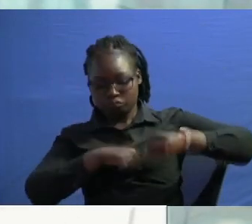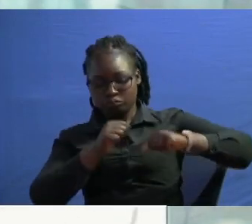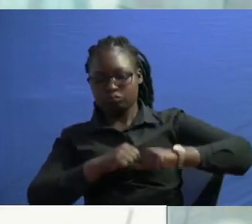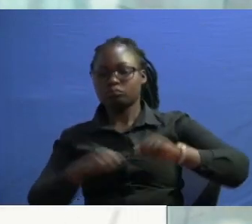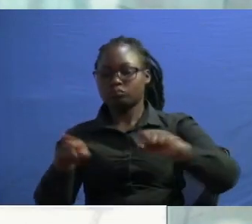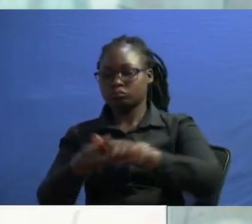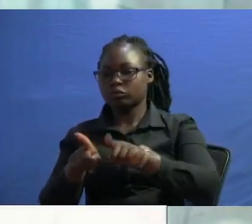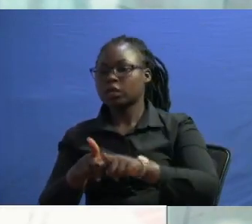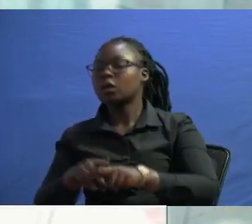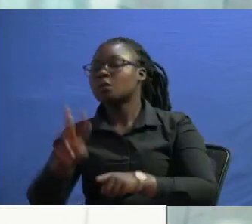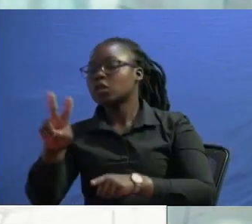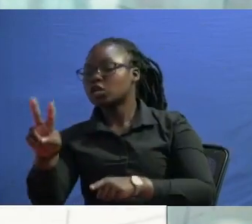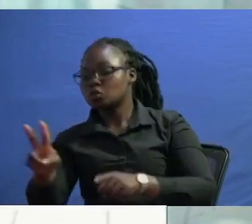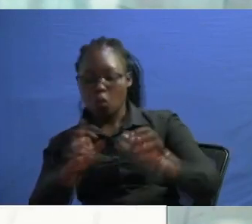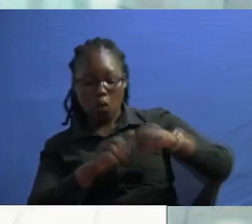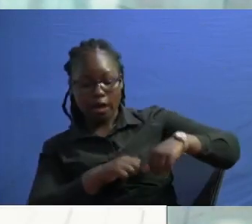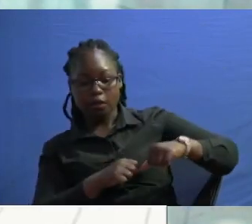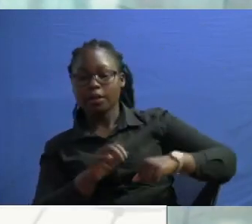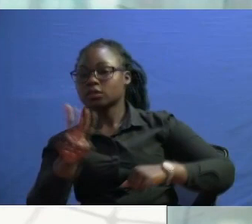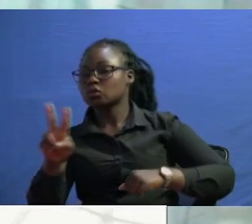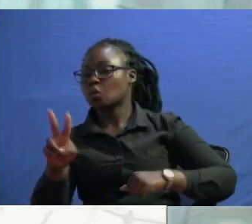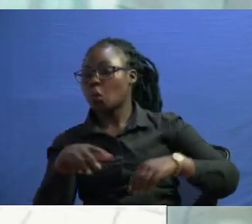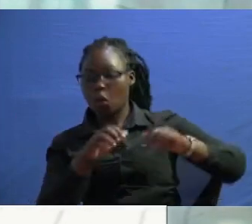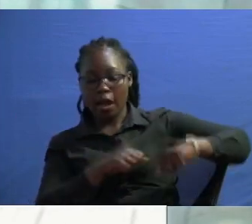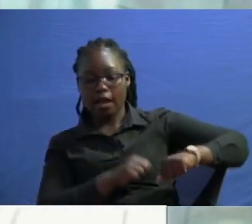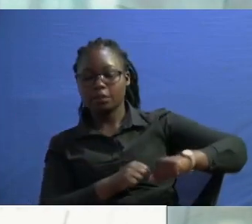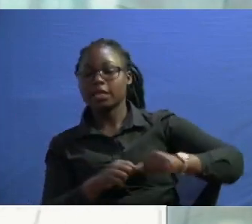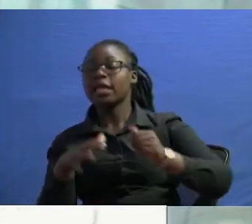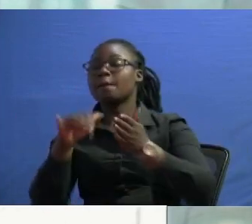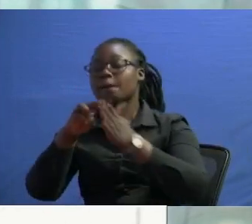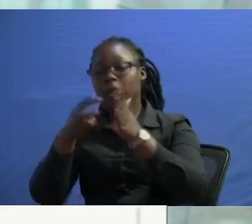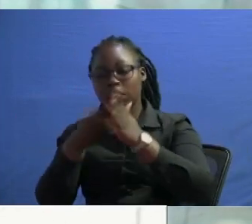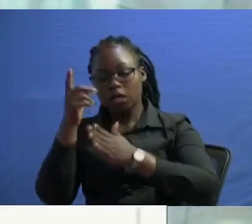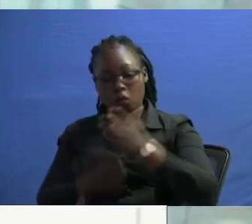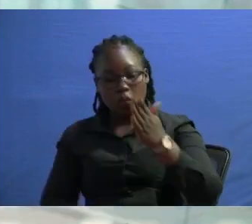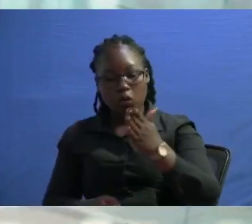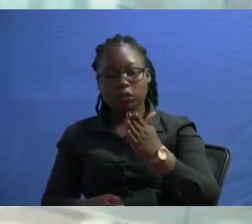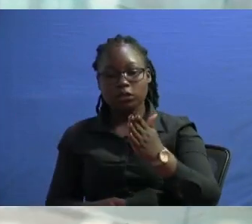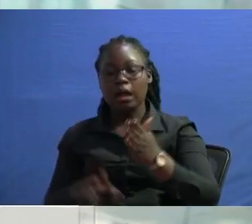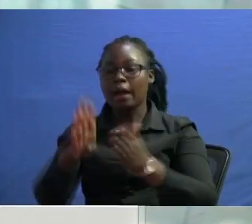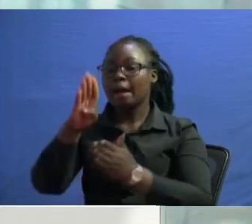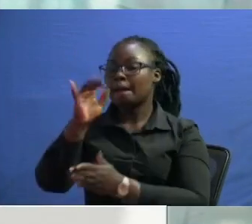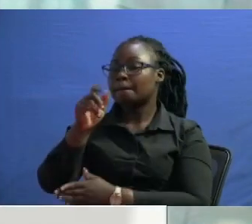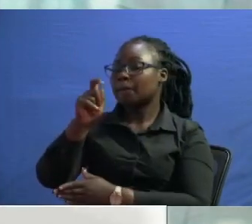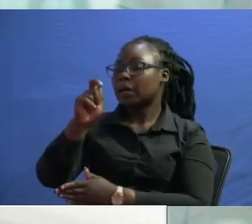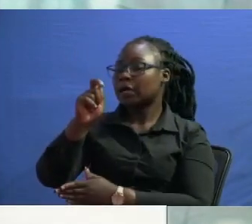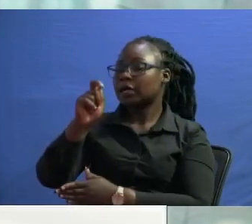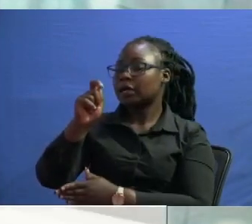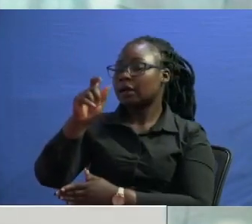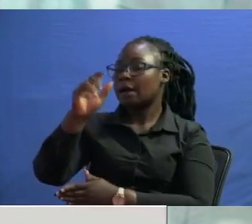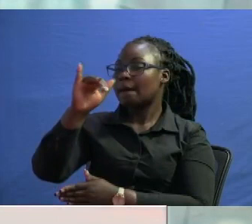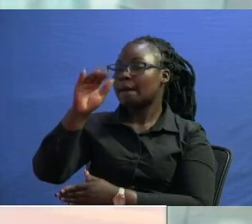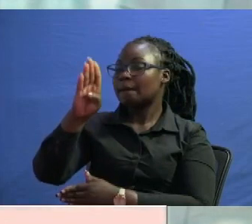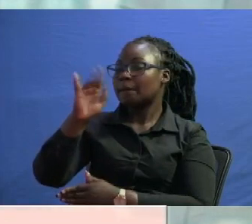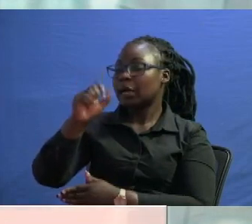bilateral agreements a bilateral agreement is an agreement that exists or is put or is made to